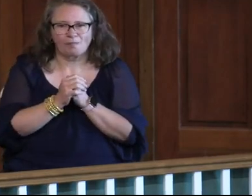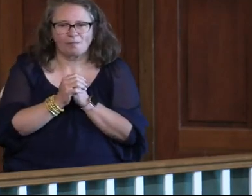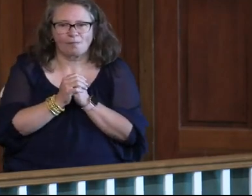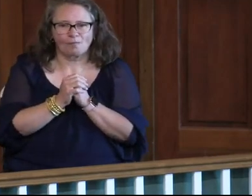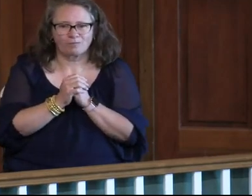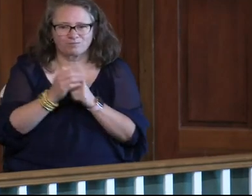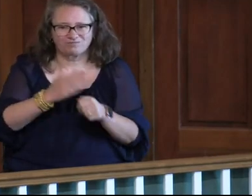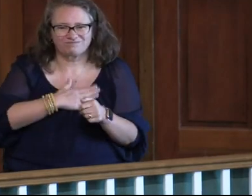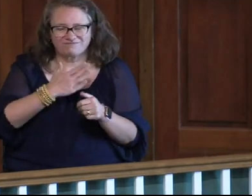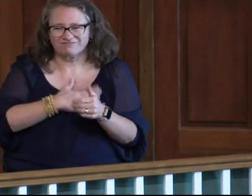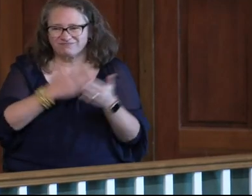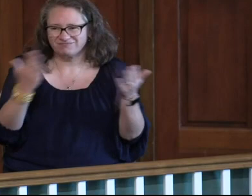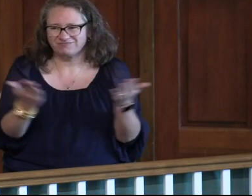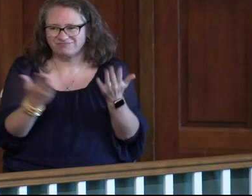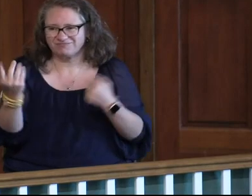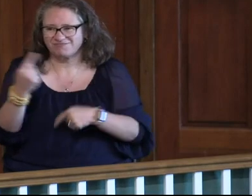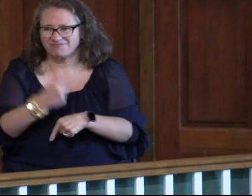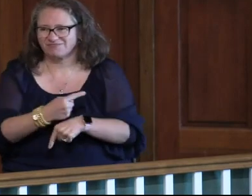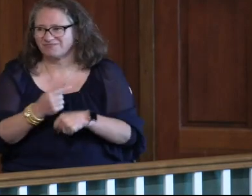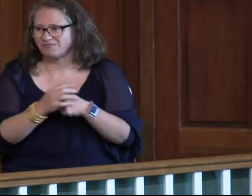We're really glad that you're here.